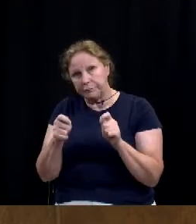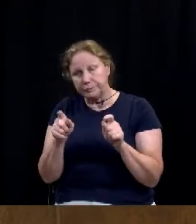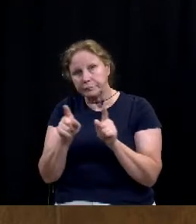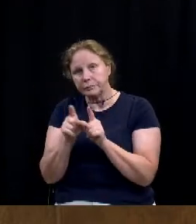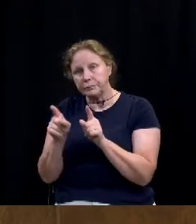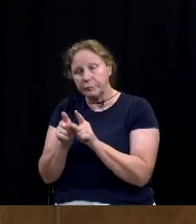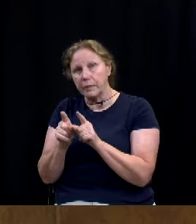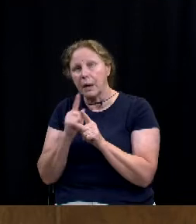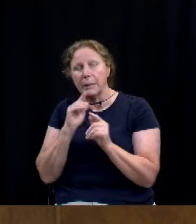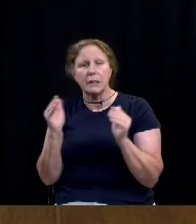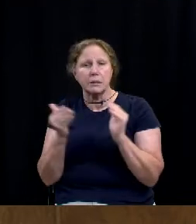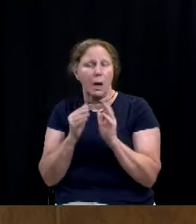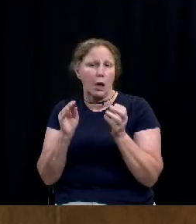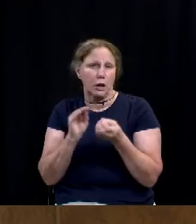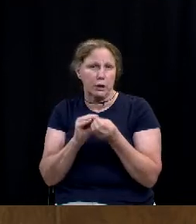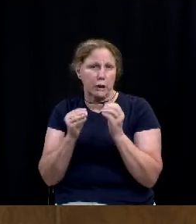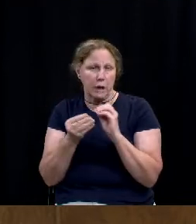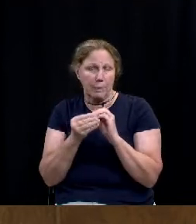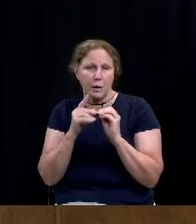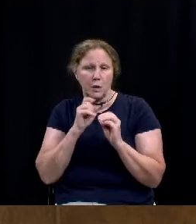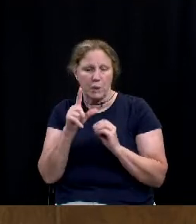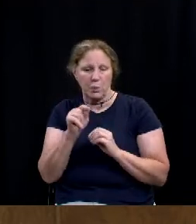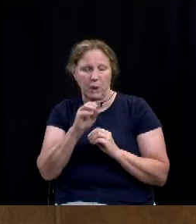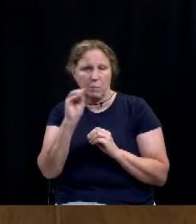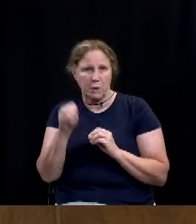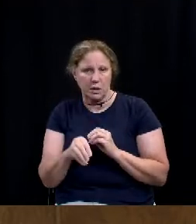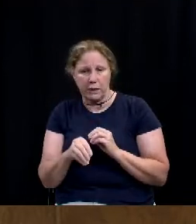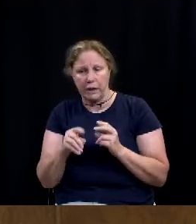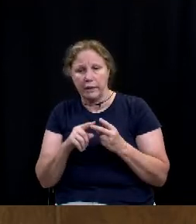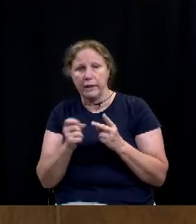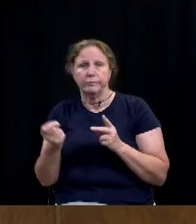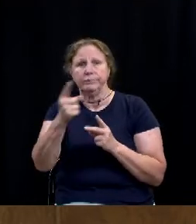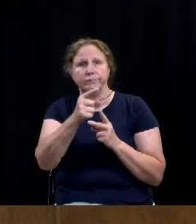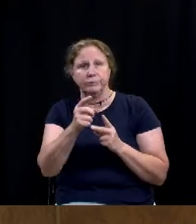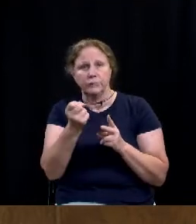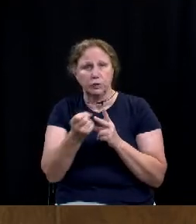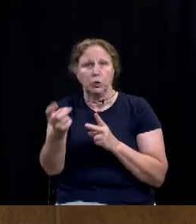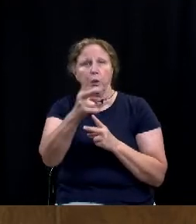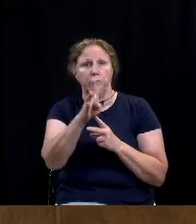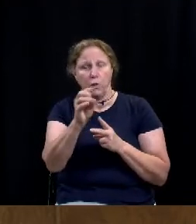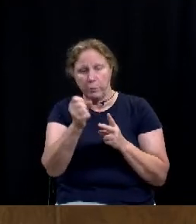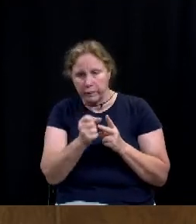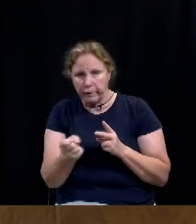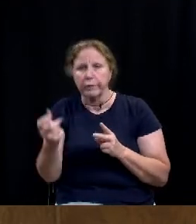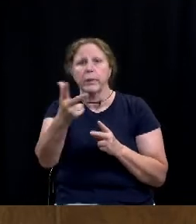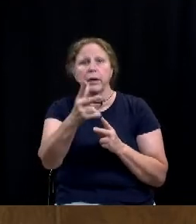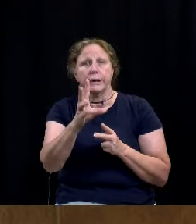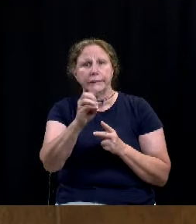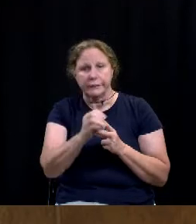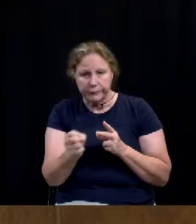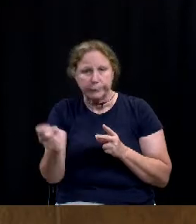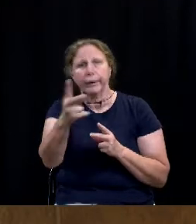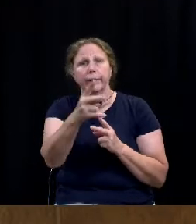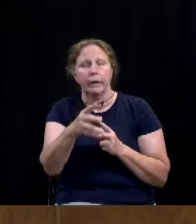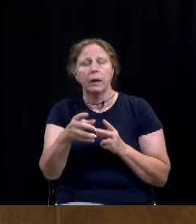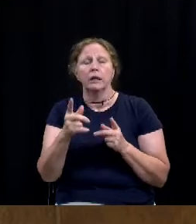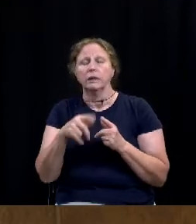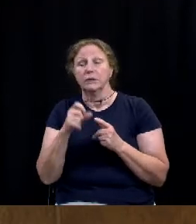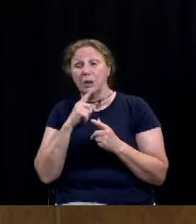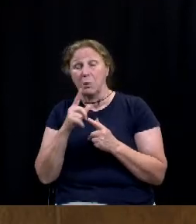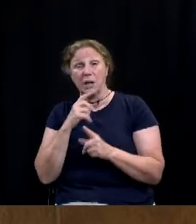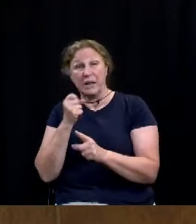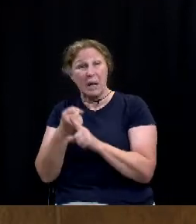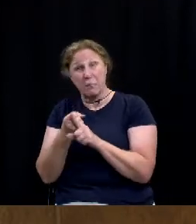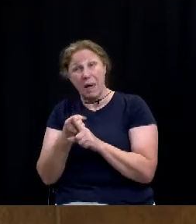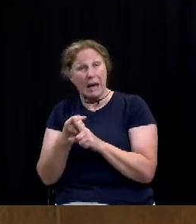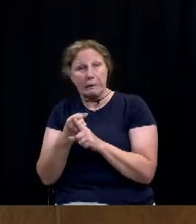it will be such a small number because it's only 20% and then 40% the next year. that the significance of it will not be material. And